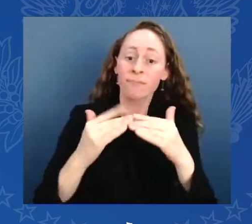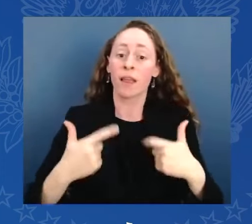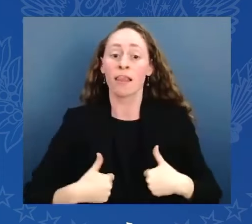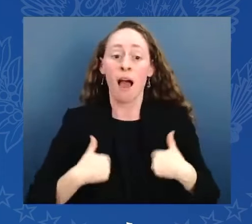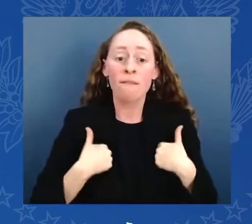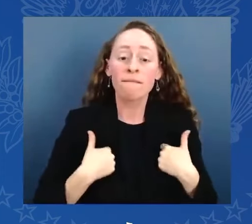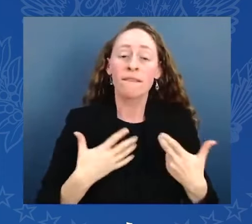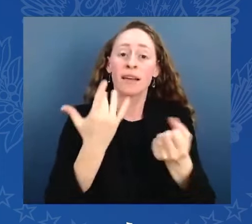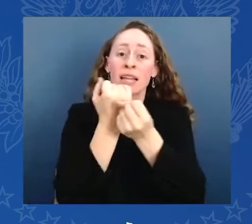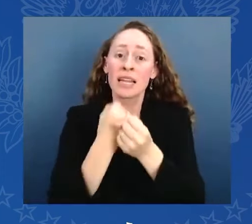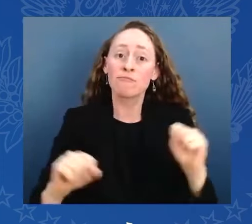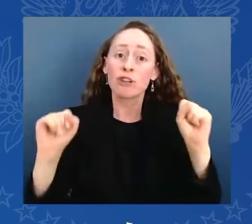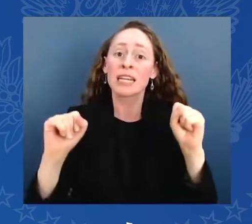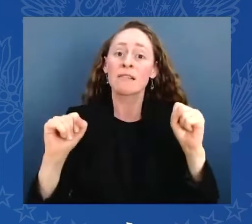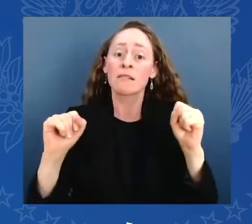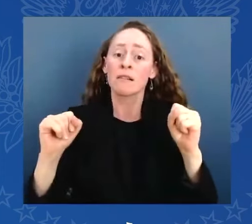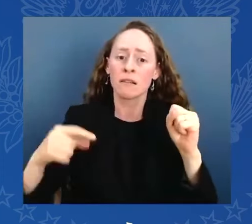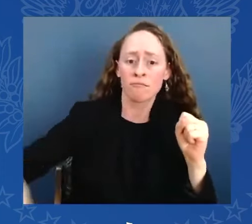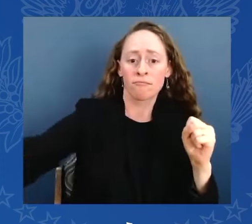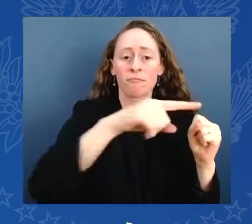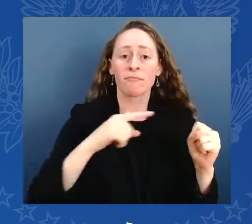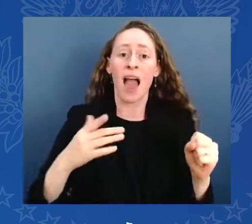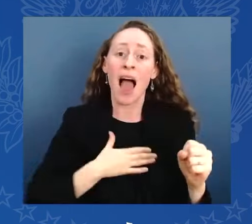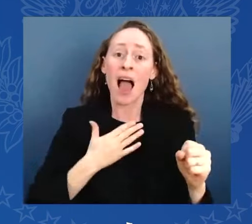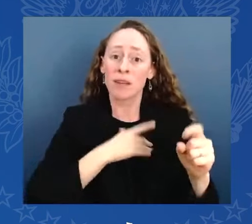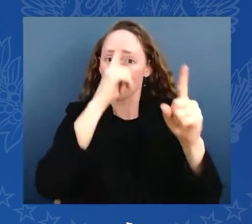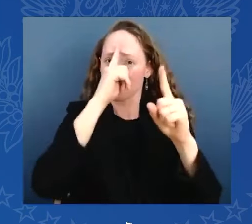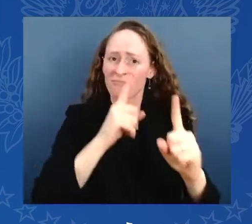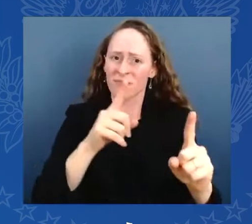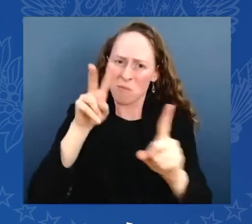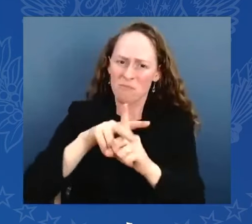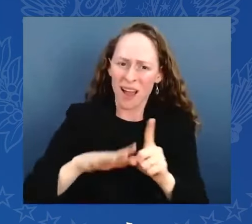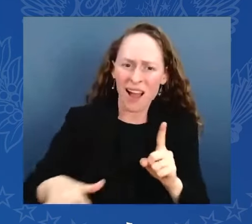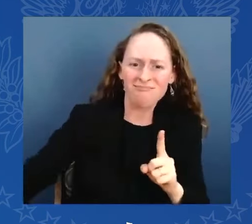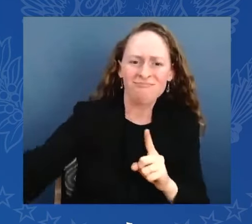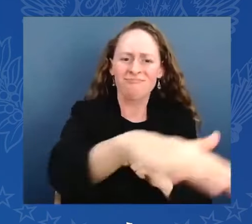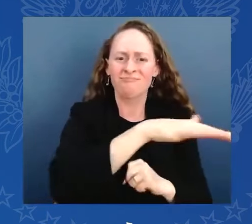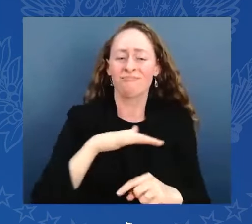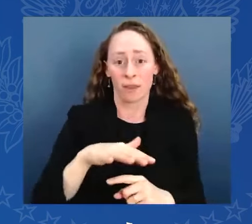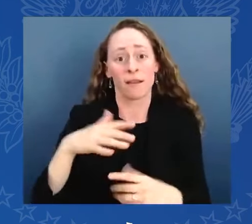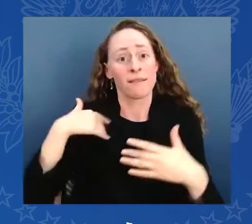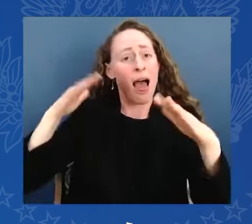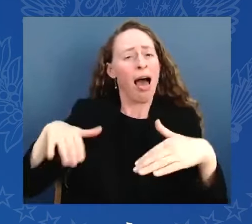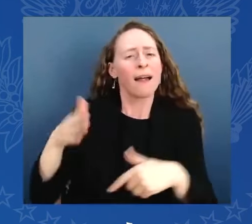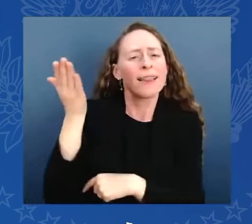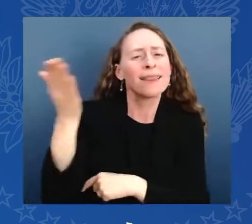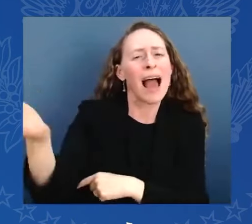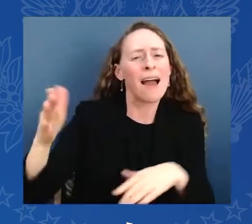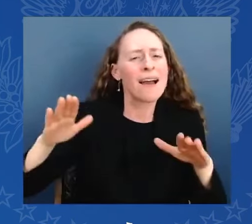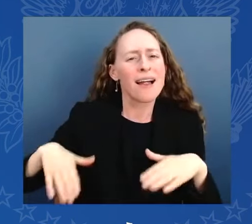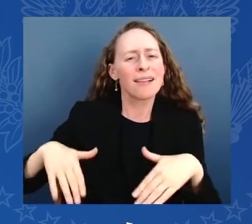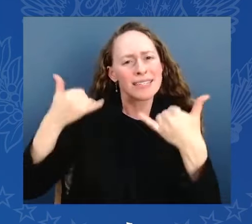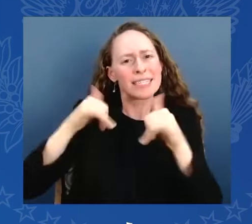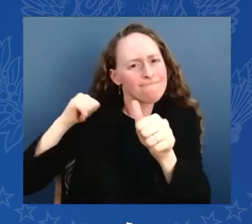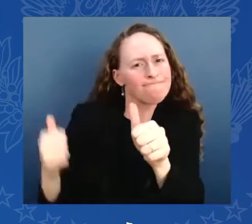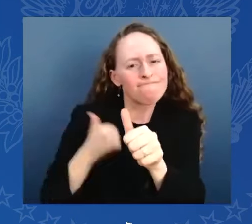fully lived up to it, to this sacred idea. But we've never walked away from it either. And I do not believe the American people will walk away